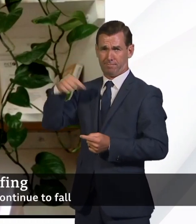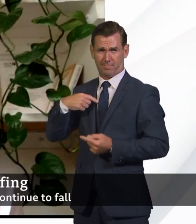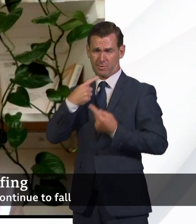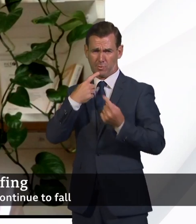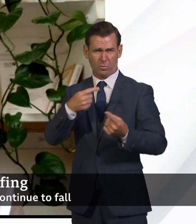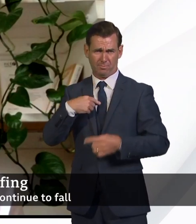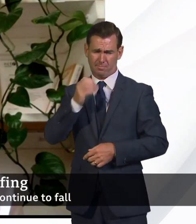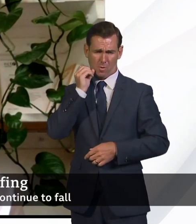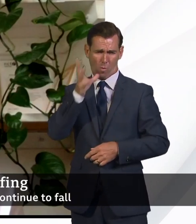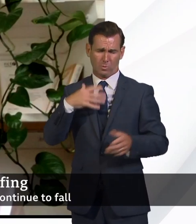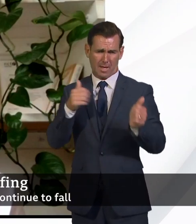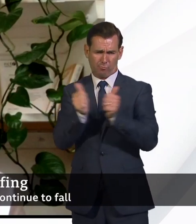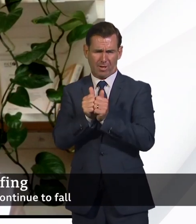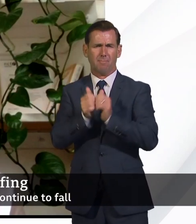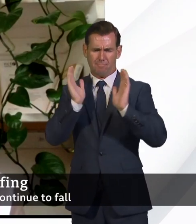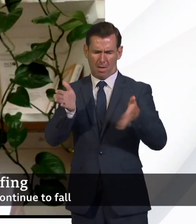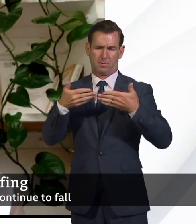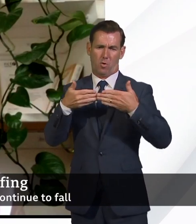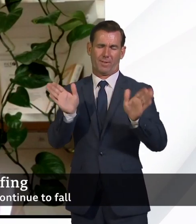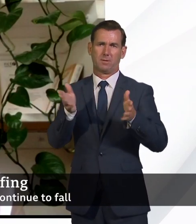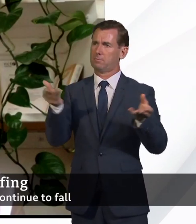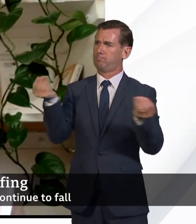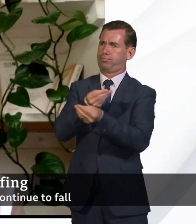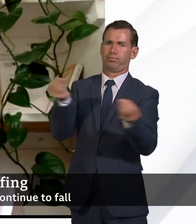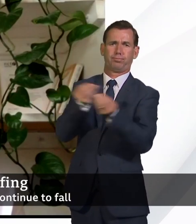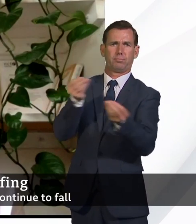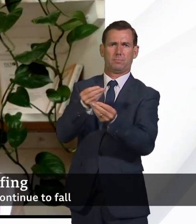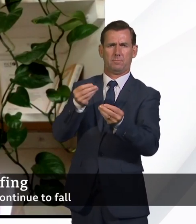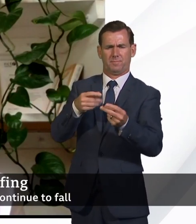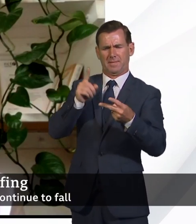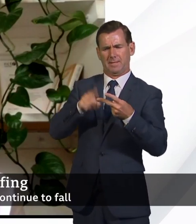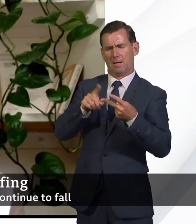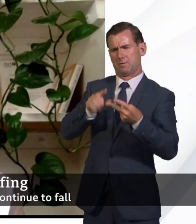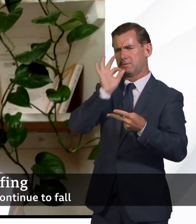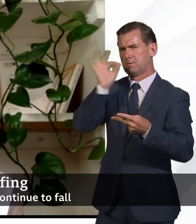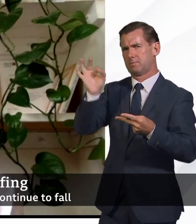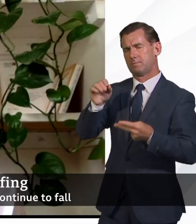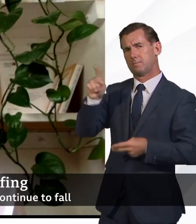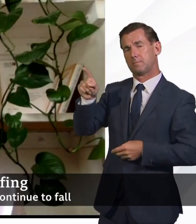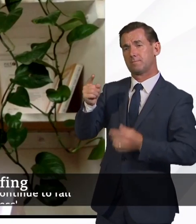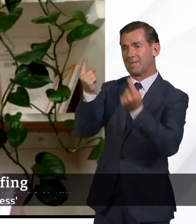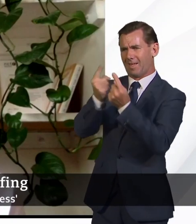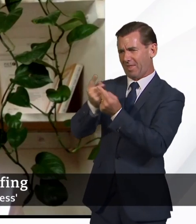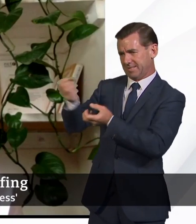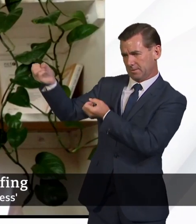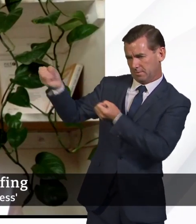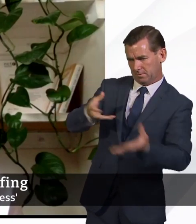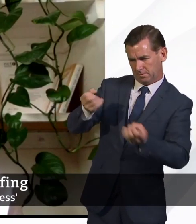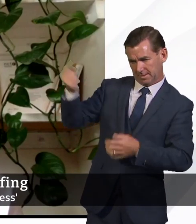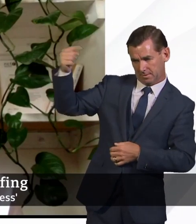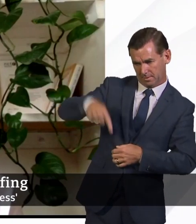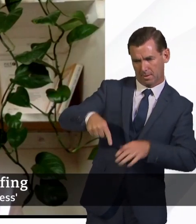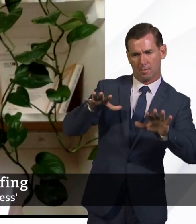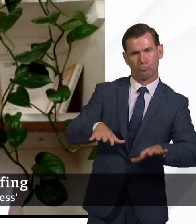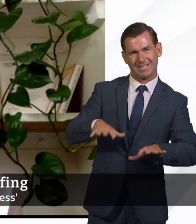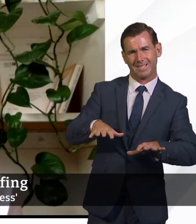the government saying it is prepared to do so? And isn't it also the case that this new plan only covers goods coming into the UK, meaning businesses that